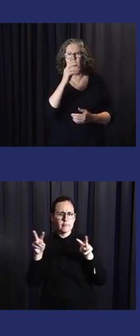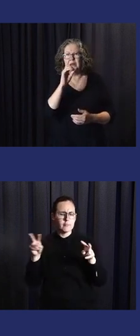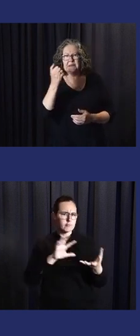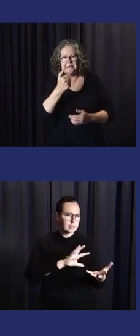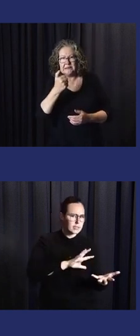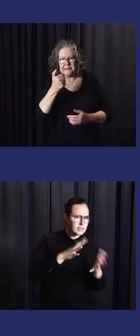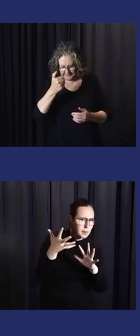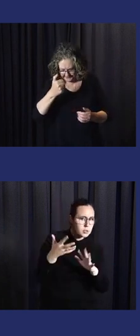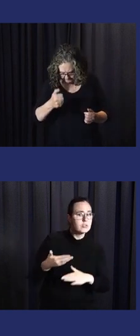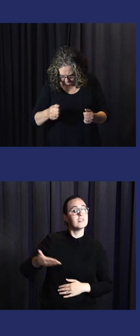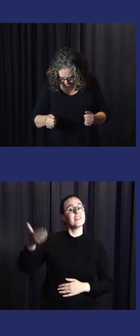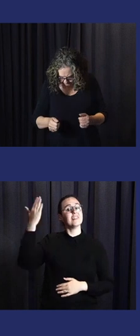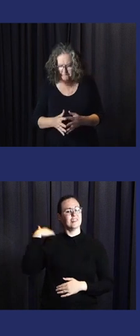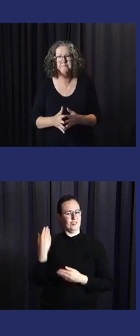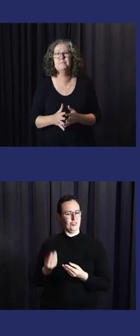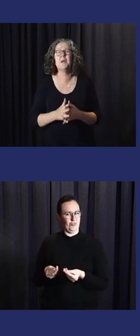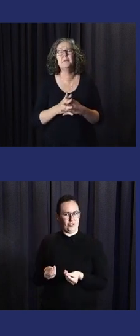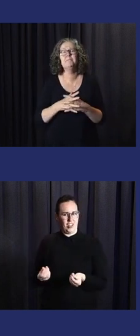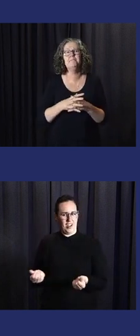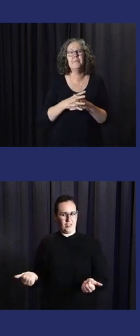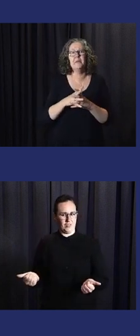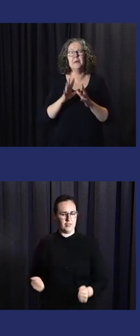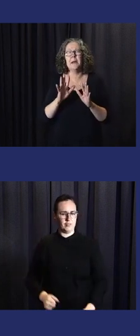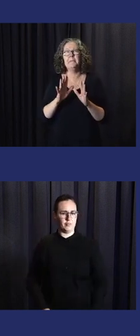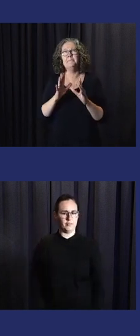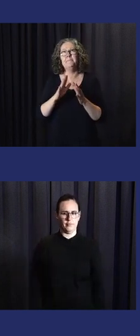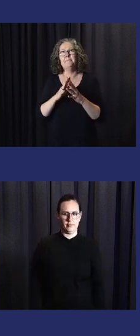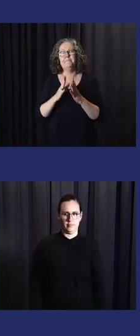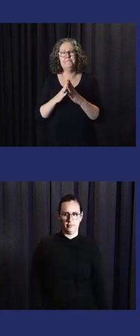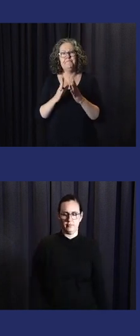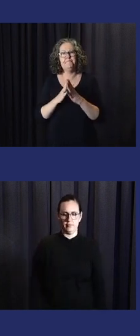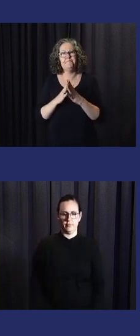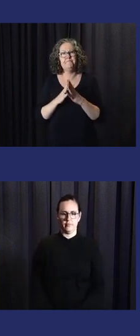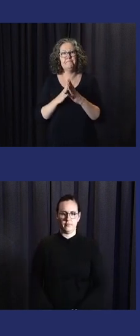drought in 2015 to 2016. I'm sorry,